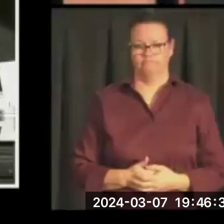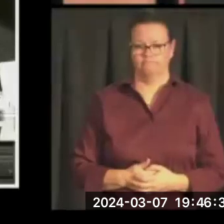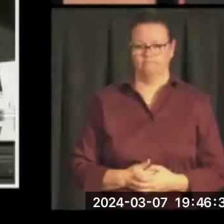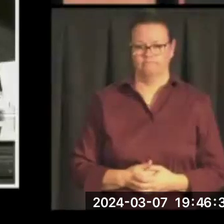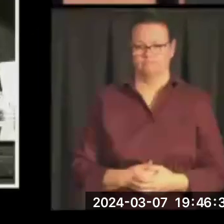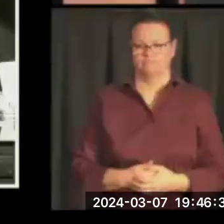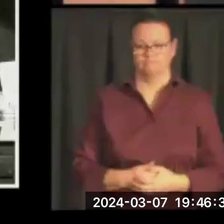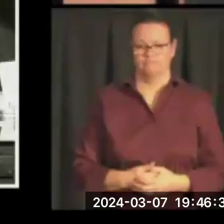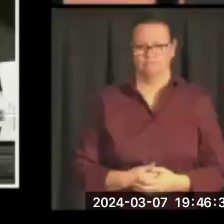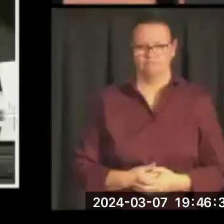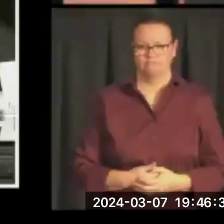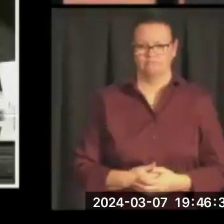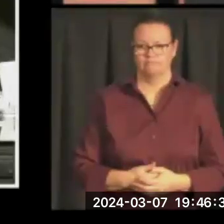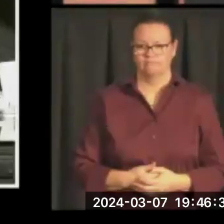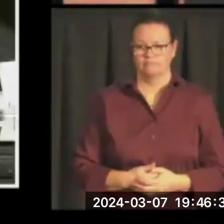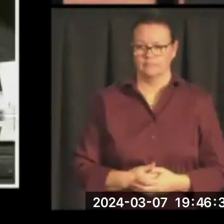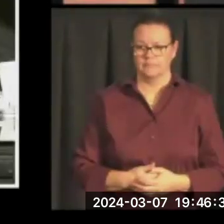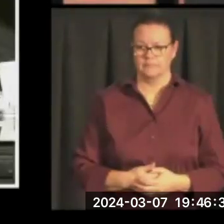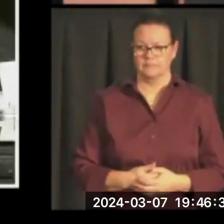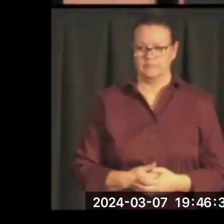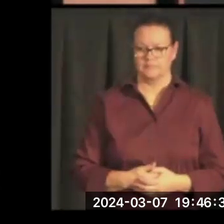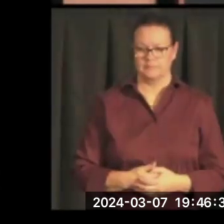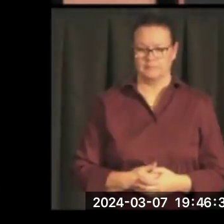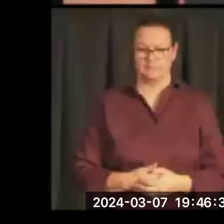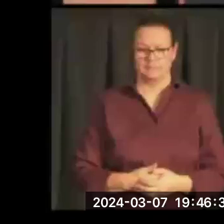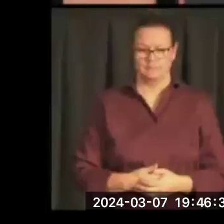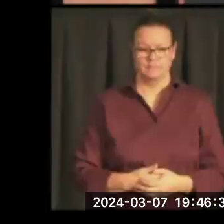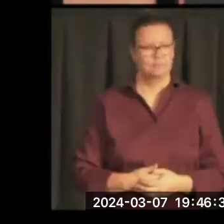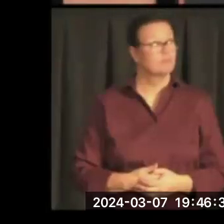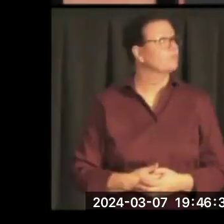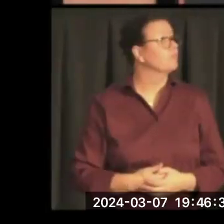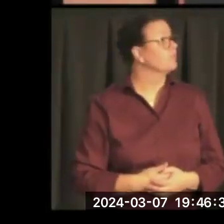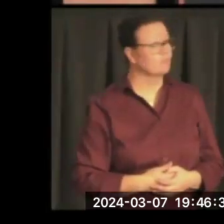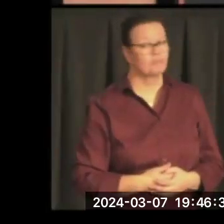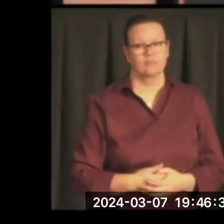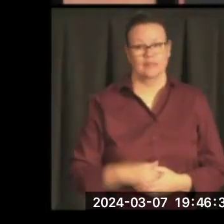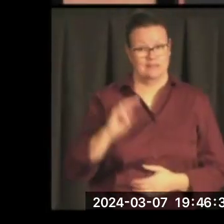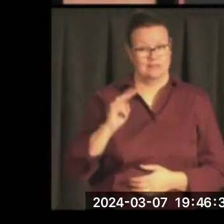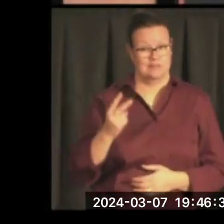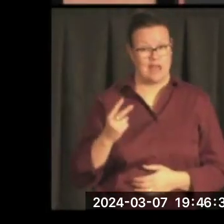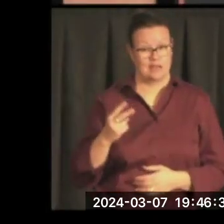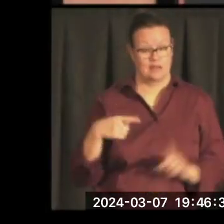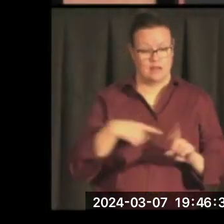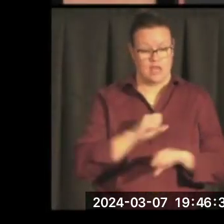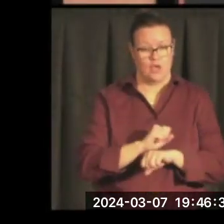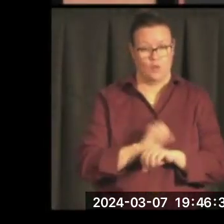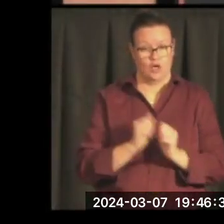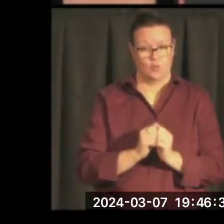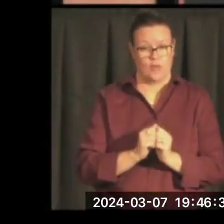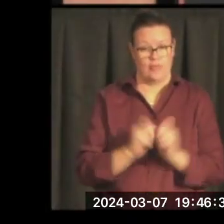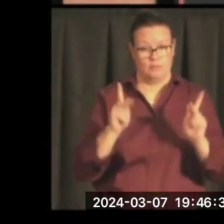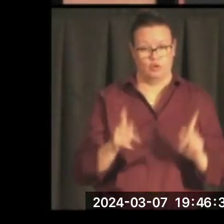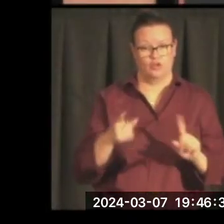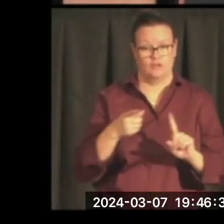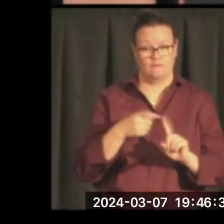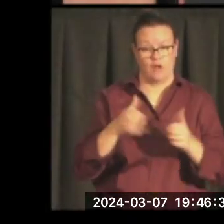had the great benefit of working with a member of the other party. I know